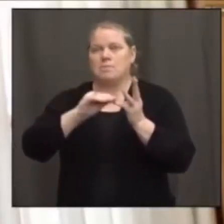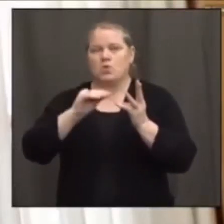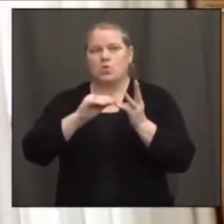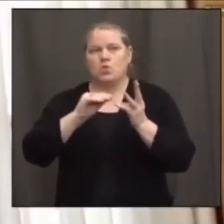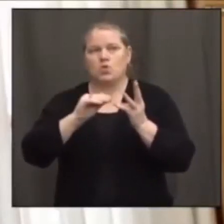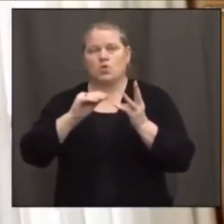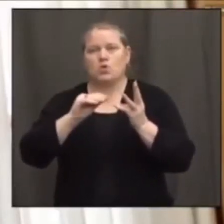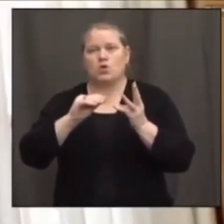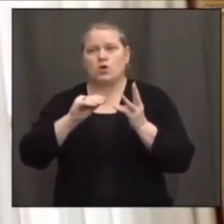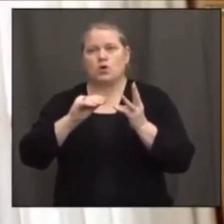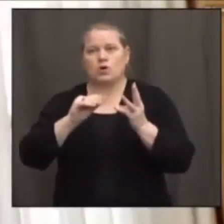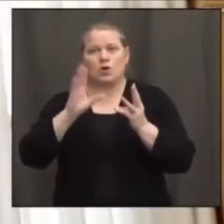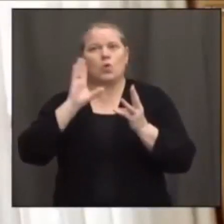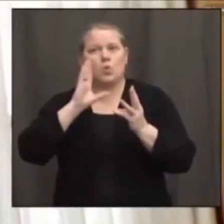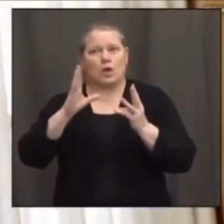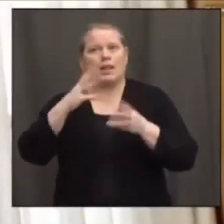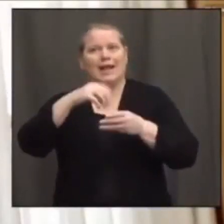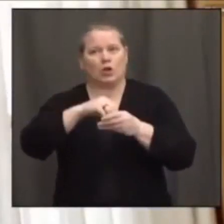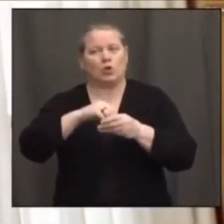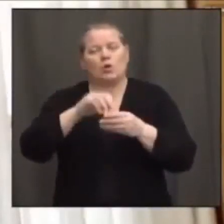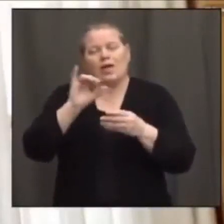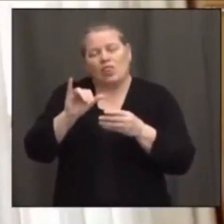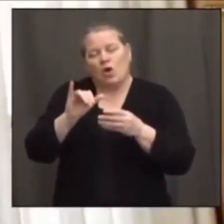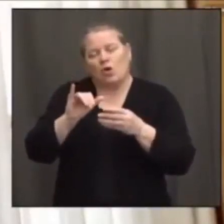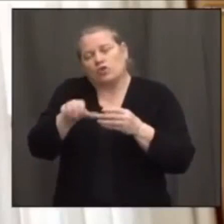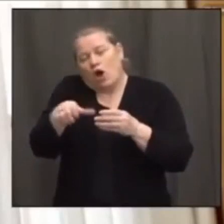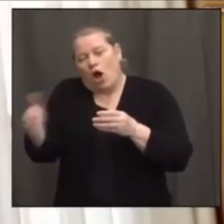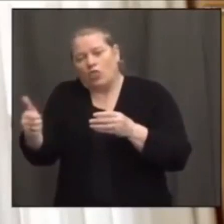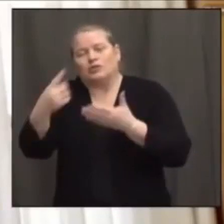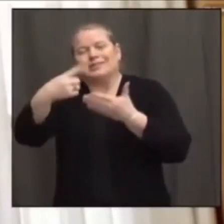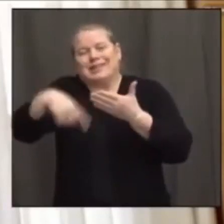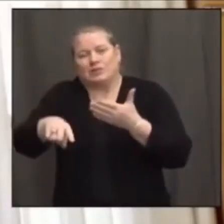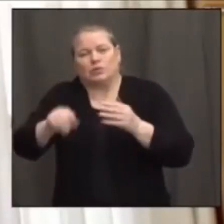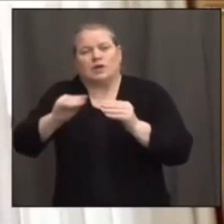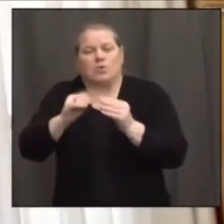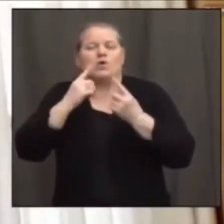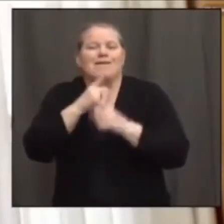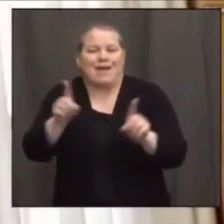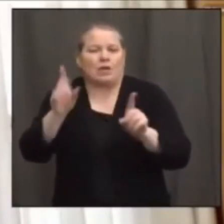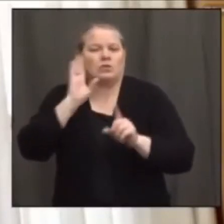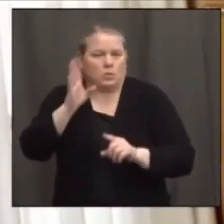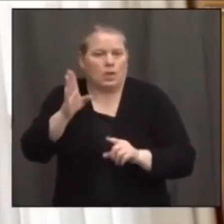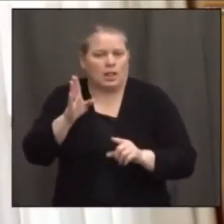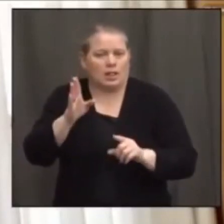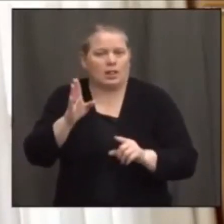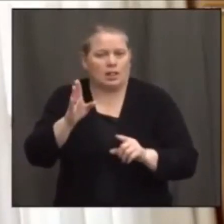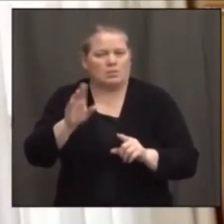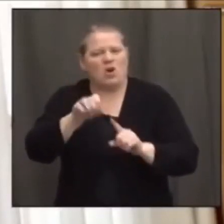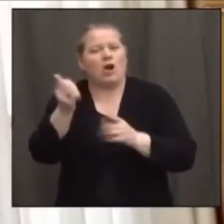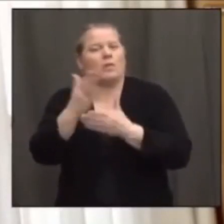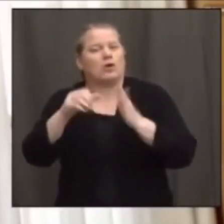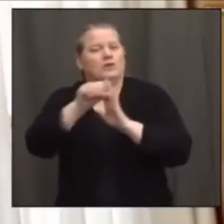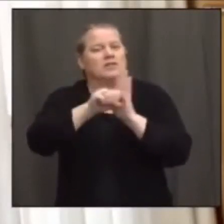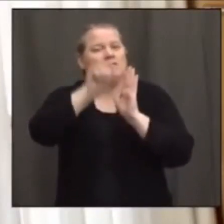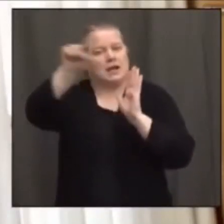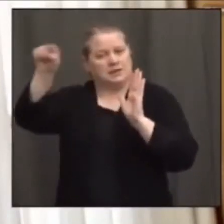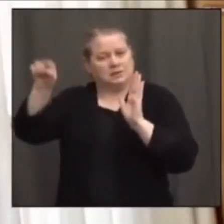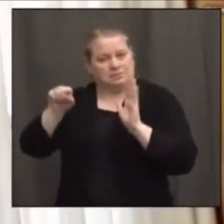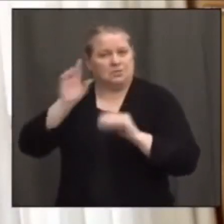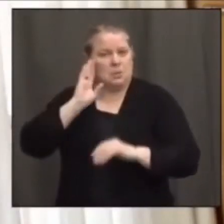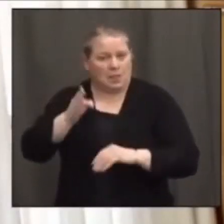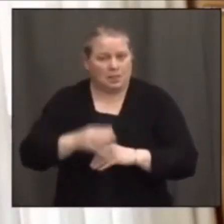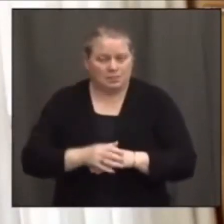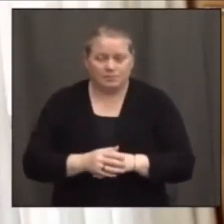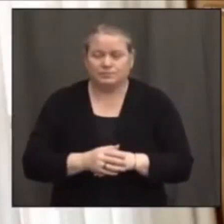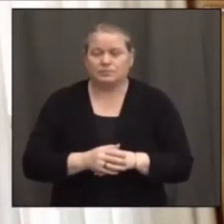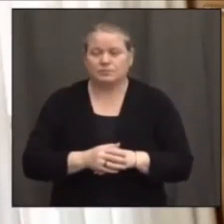as well that we should be able to announce next week in other parts of the state. And as the governor said as well, in addition,